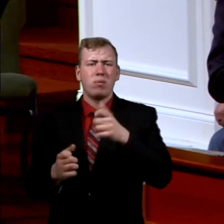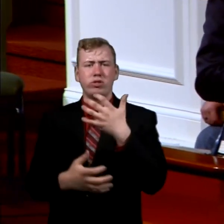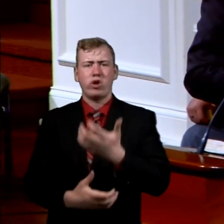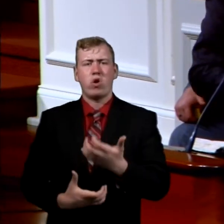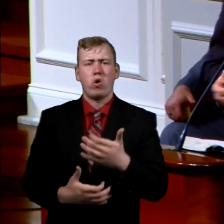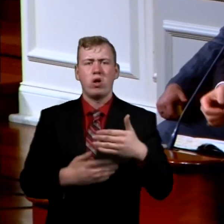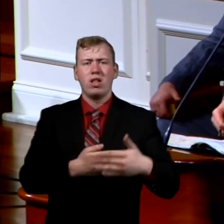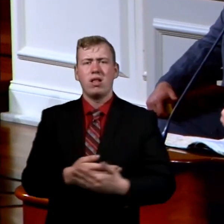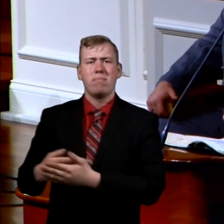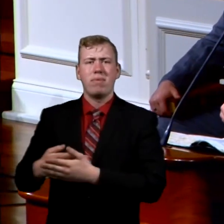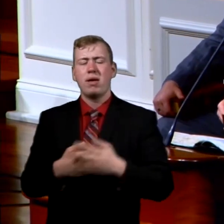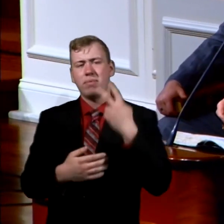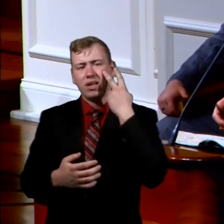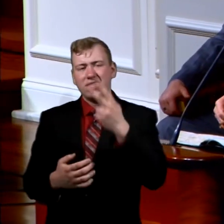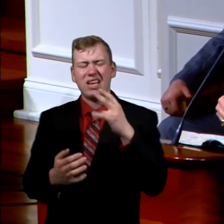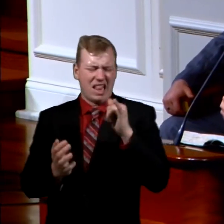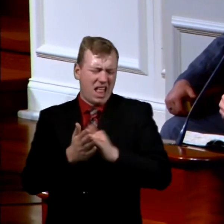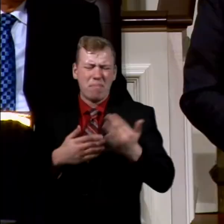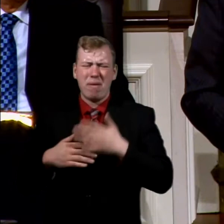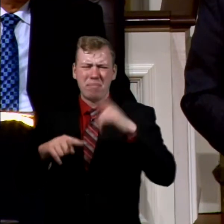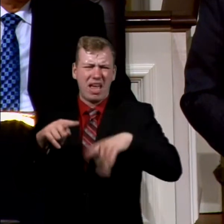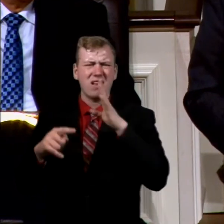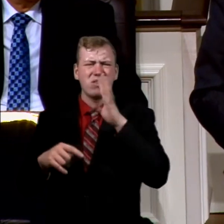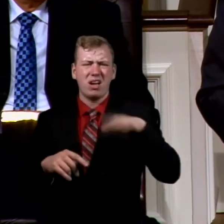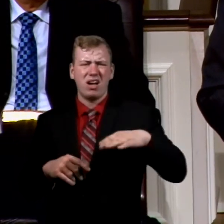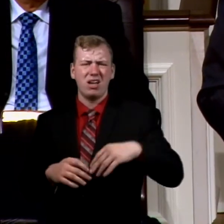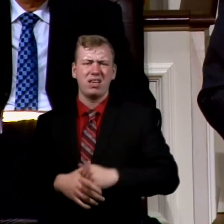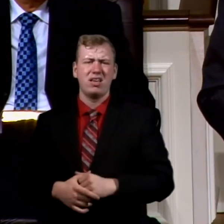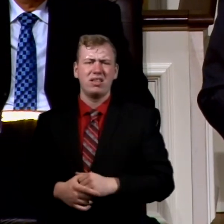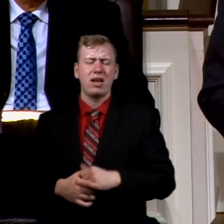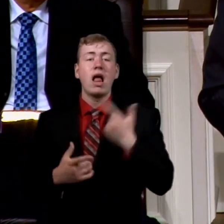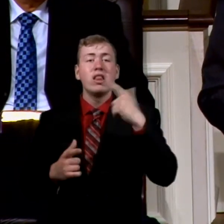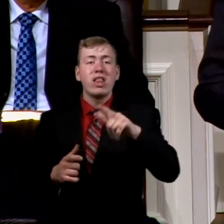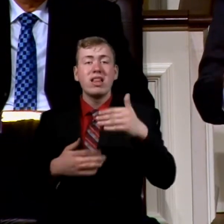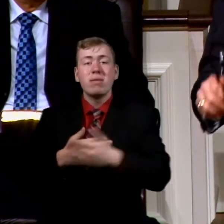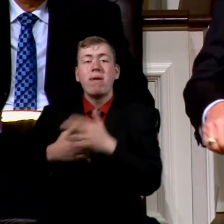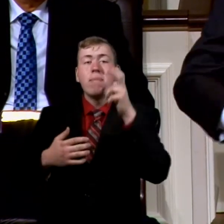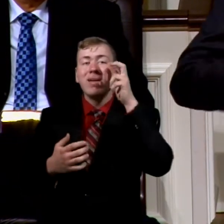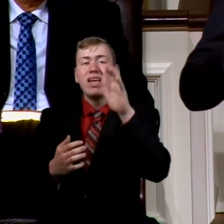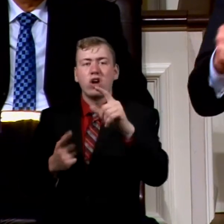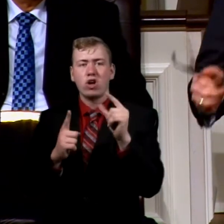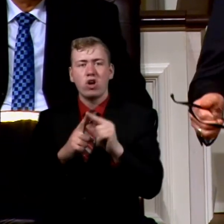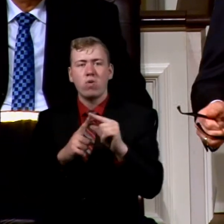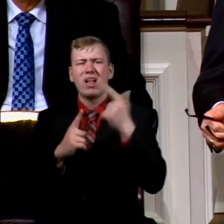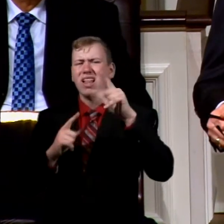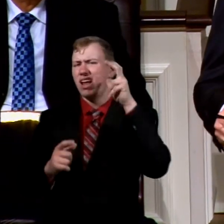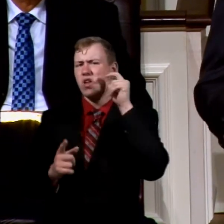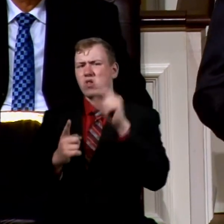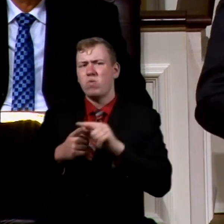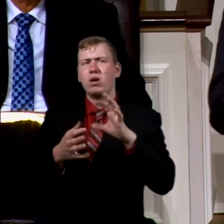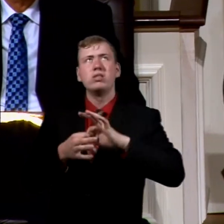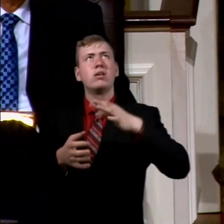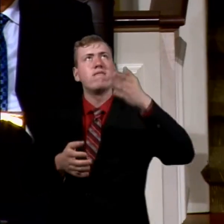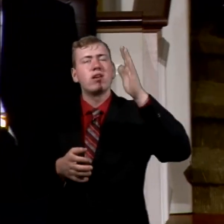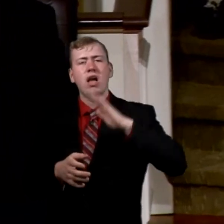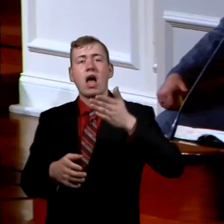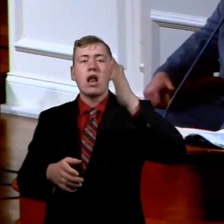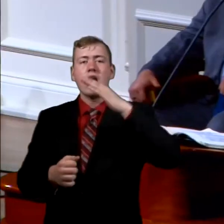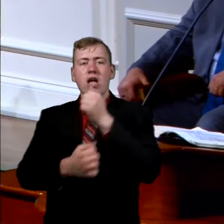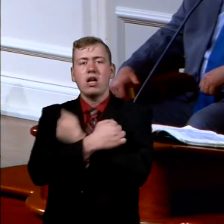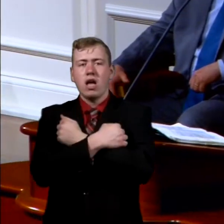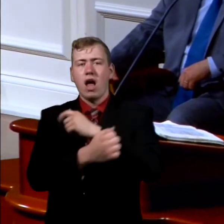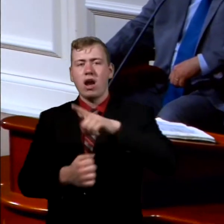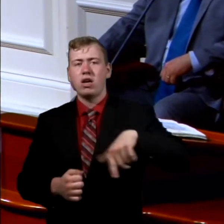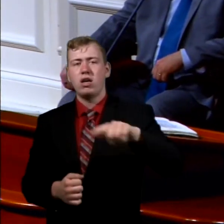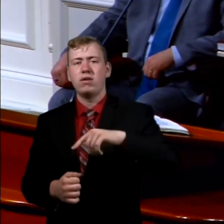baby and say, well, that baby can't even talk yet. Let them hear your words. Let them hear the words of God. God loves you.